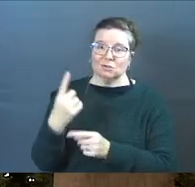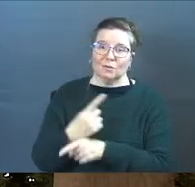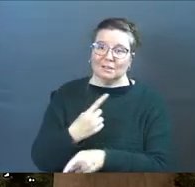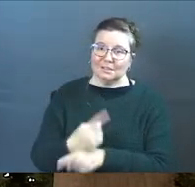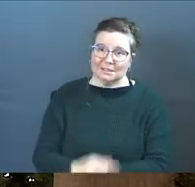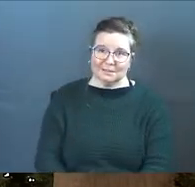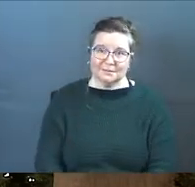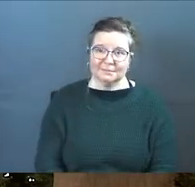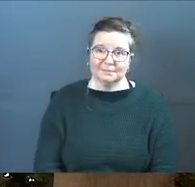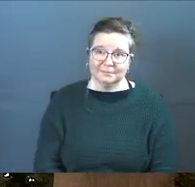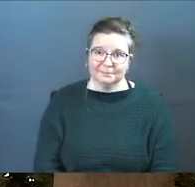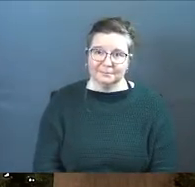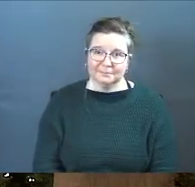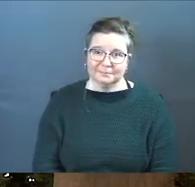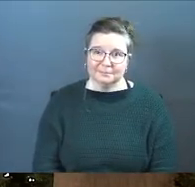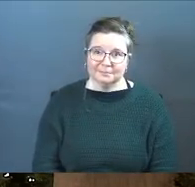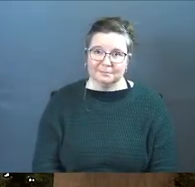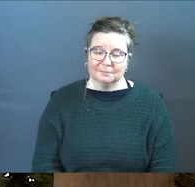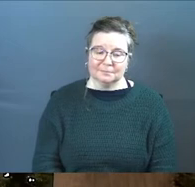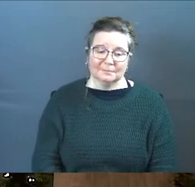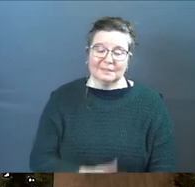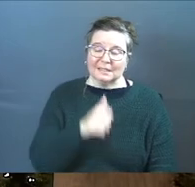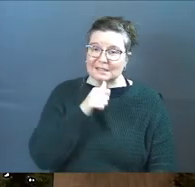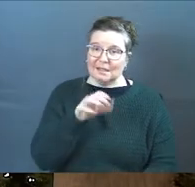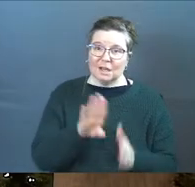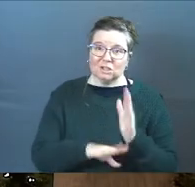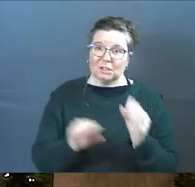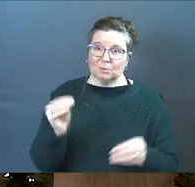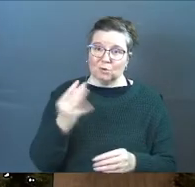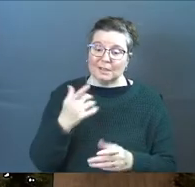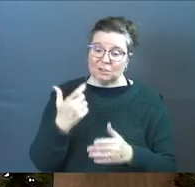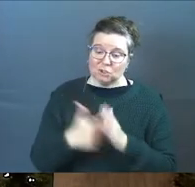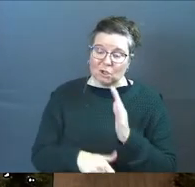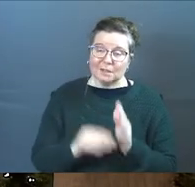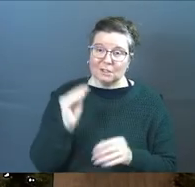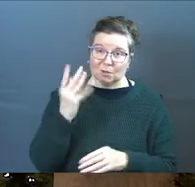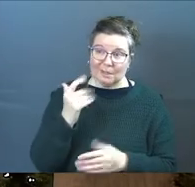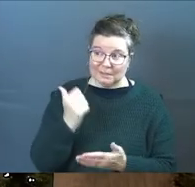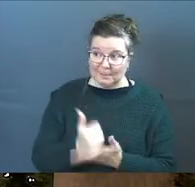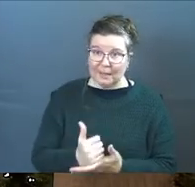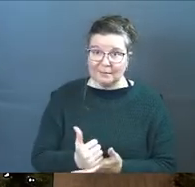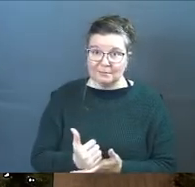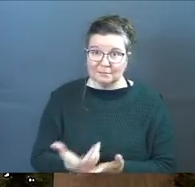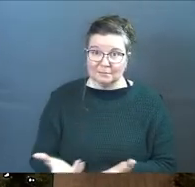it's not cheap grace it's costly grace amen